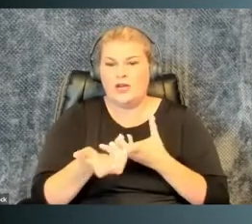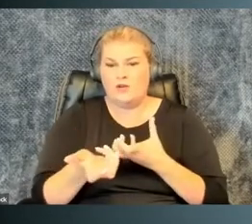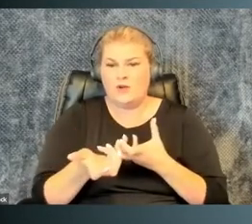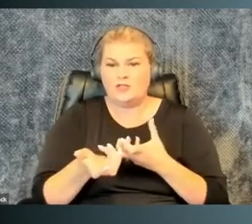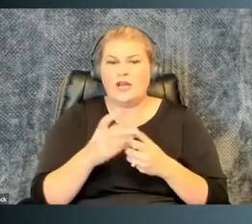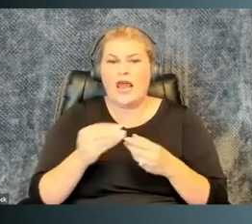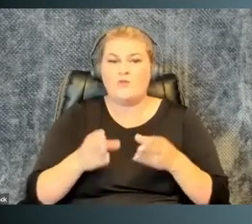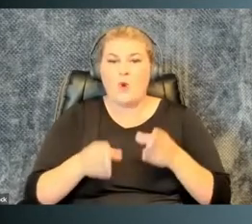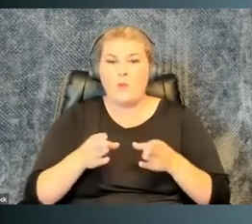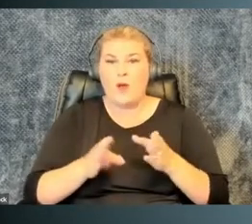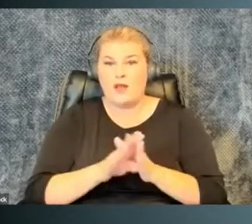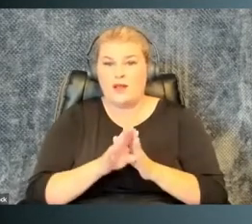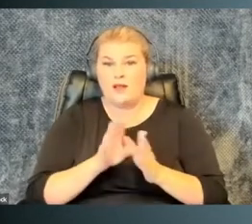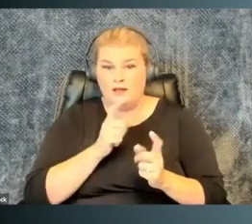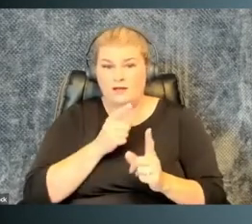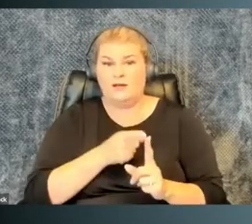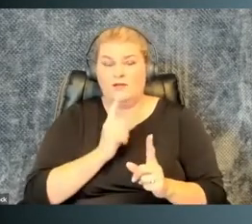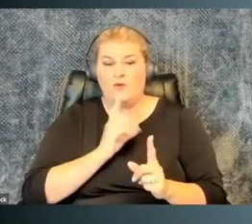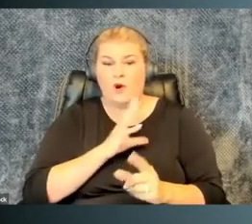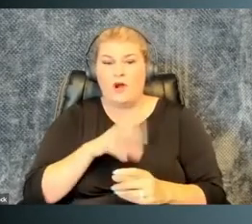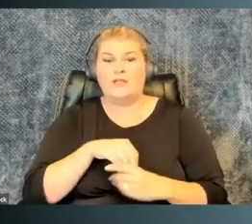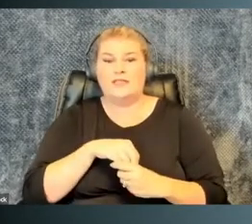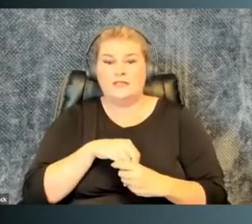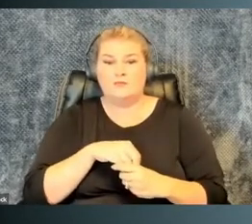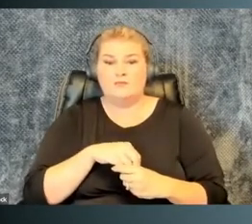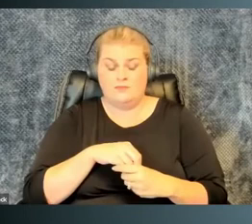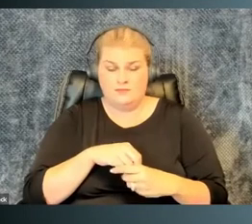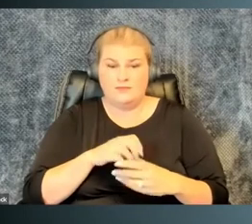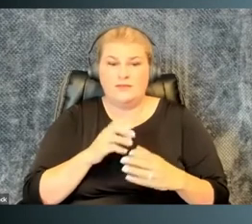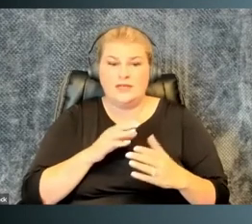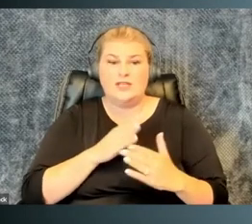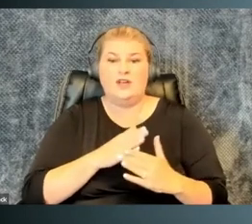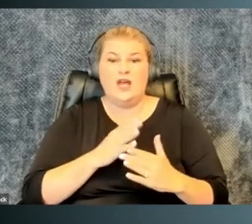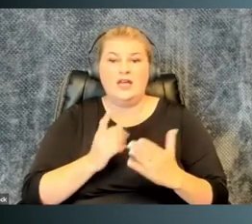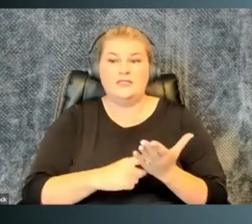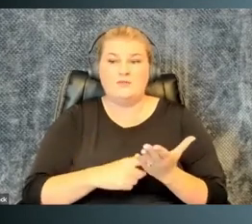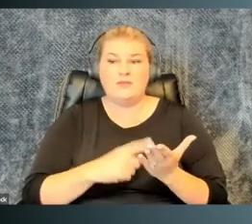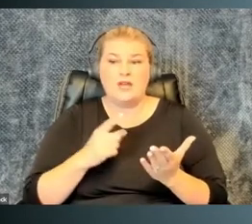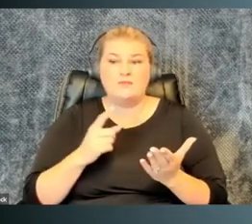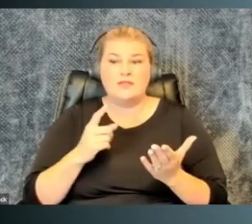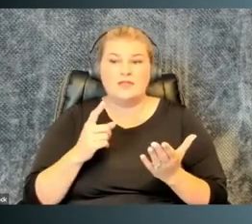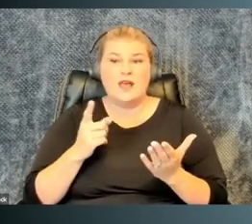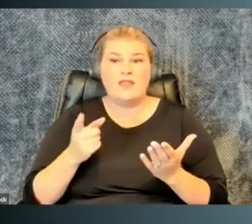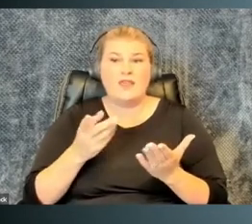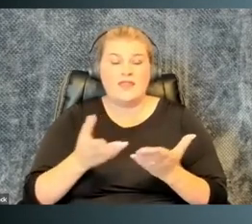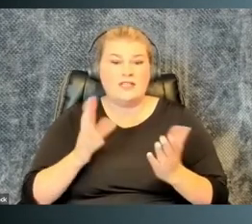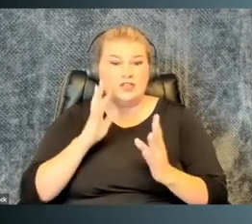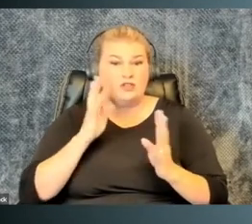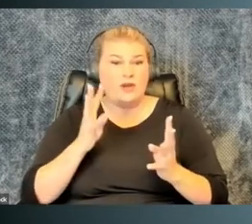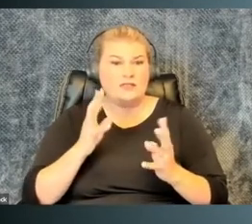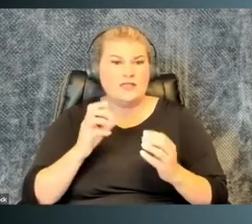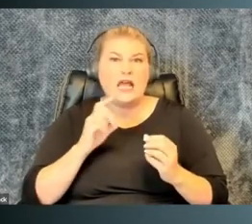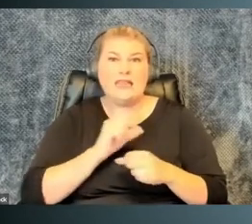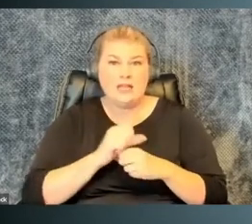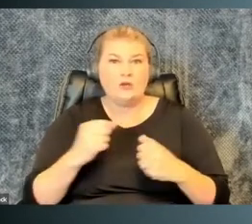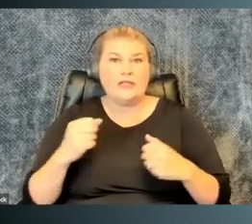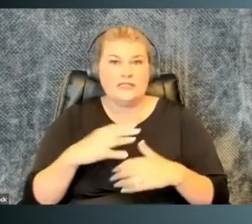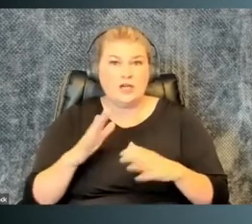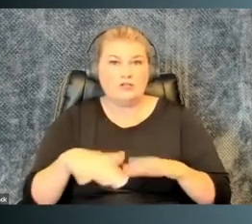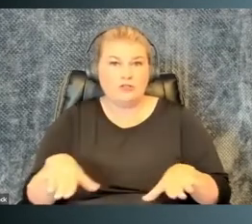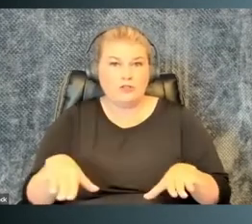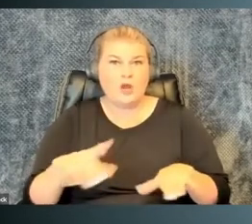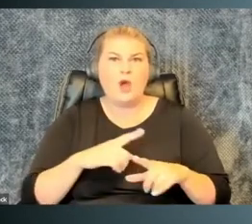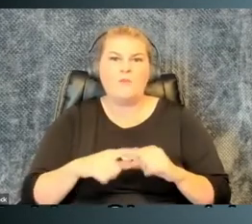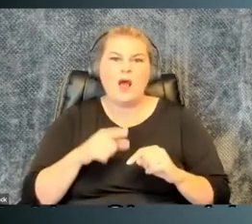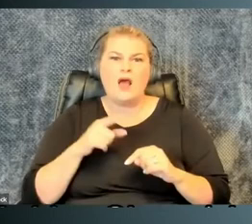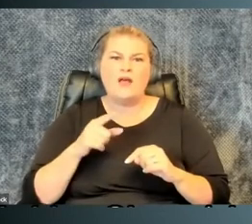robot development aimed at autism interventions. Sometimes the experiments she critiques literally scare children.